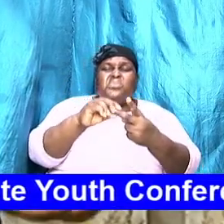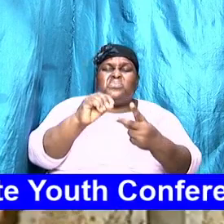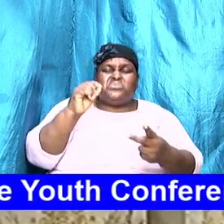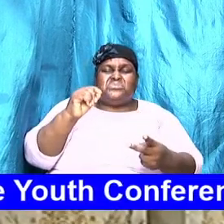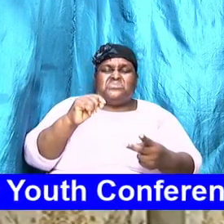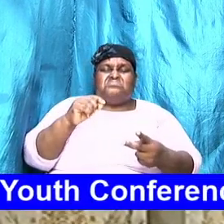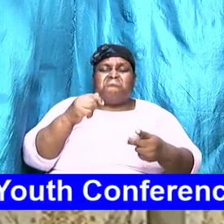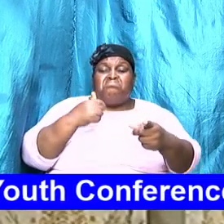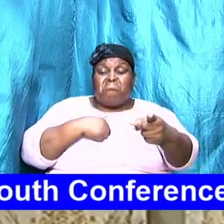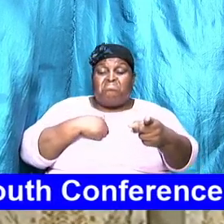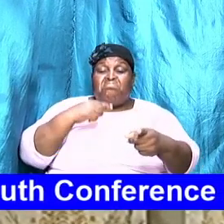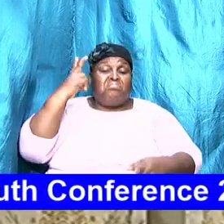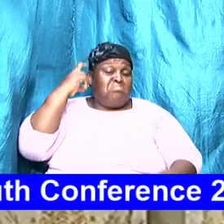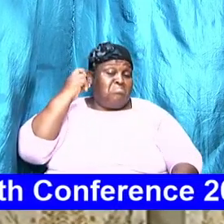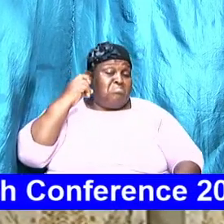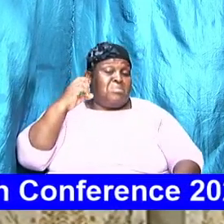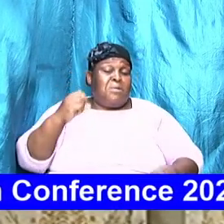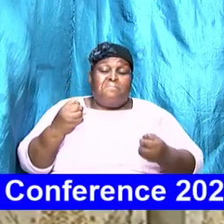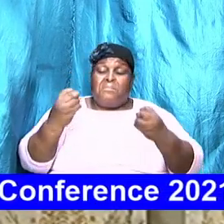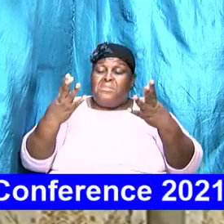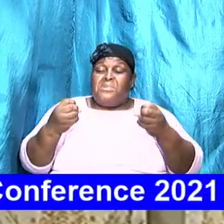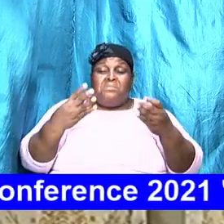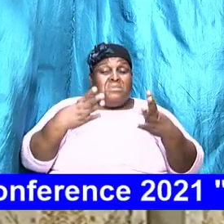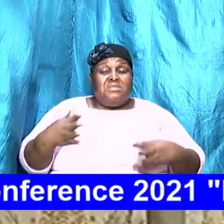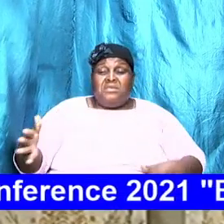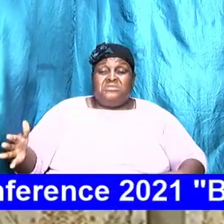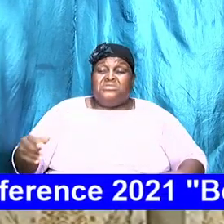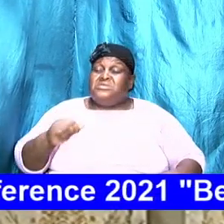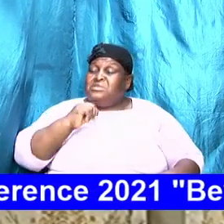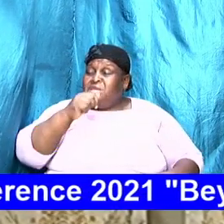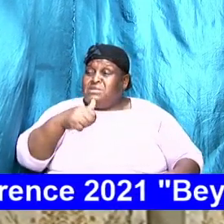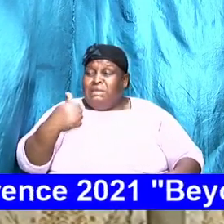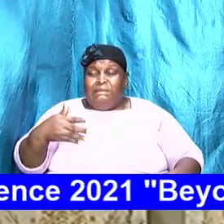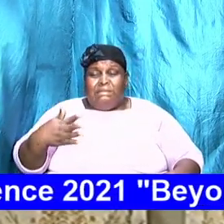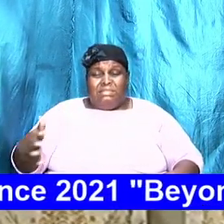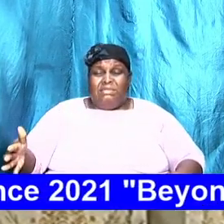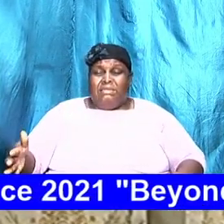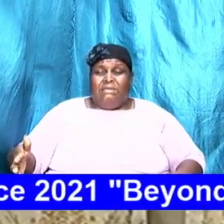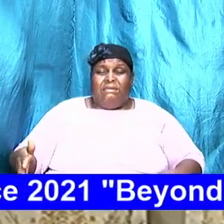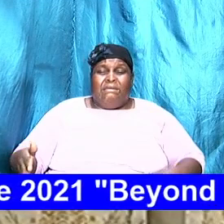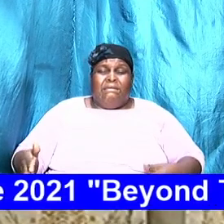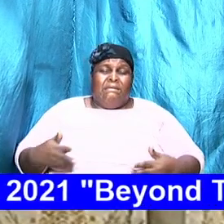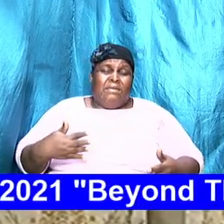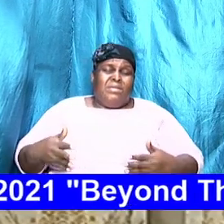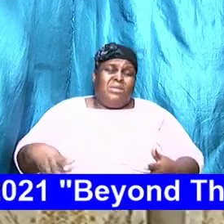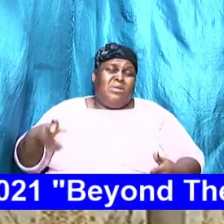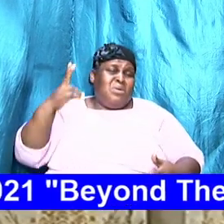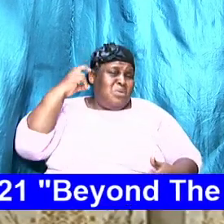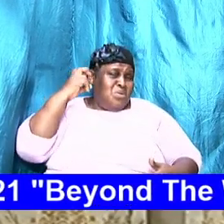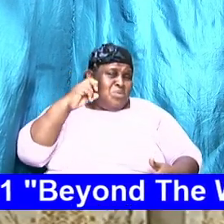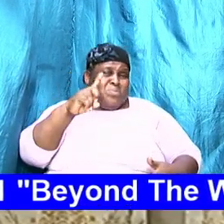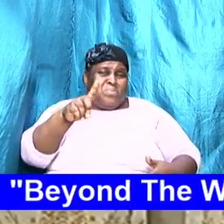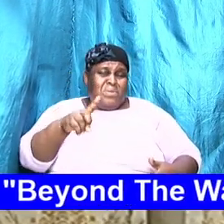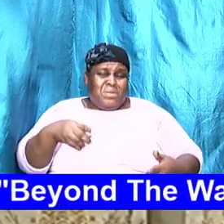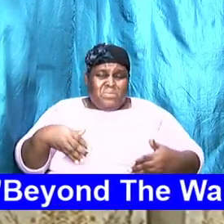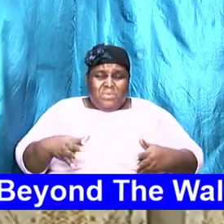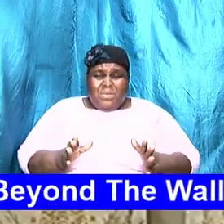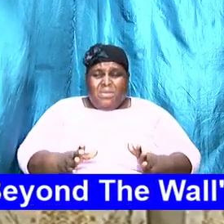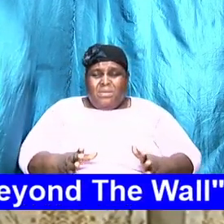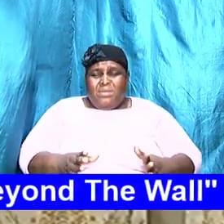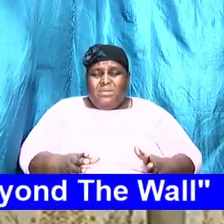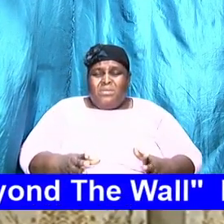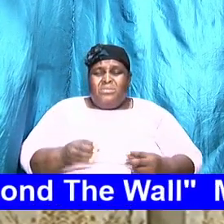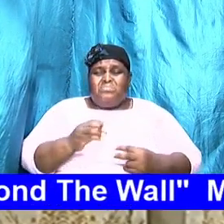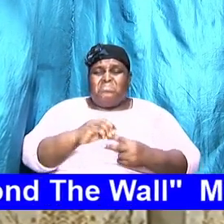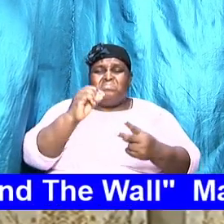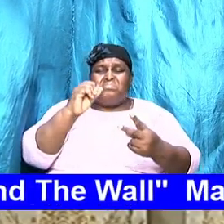whole lot. So, it is not anything that I might have heard one way and I am therefore picking on anybody. No,